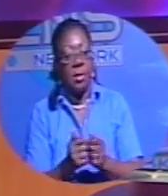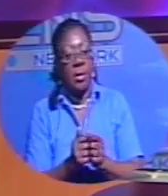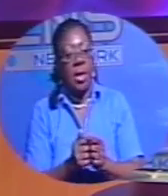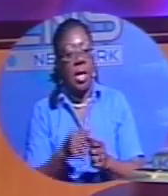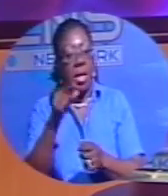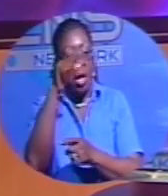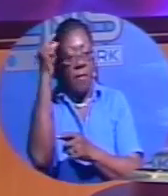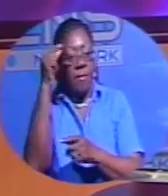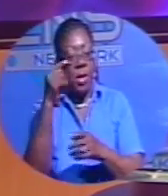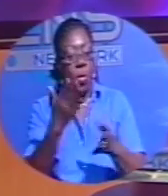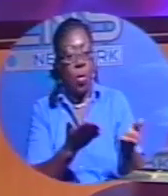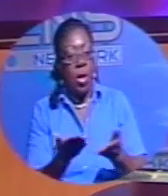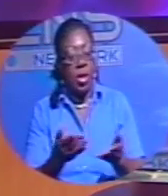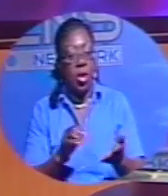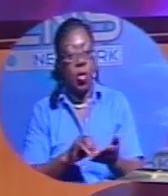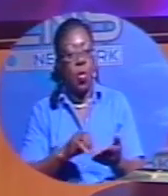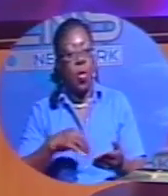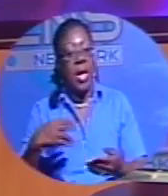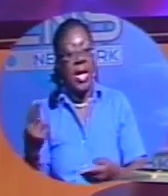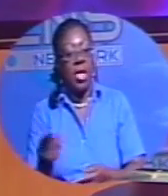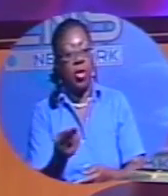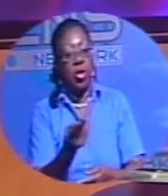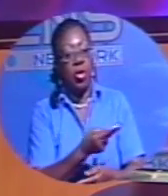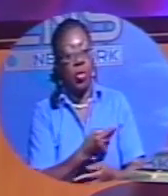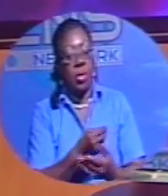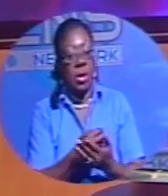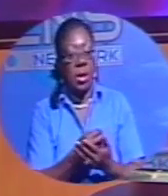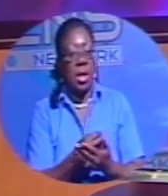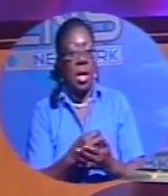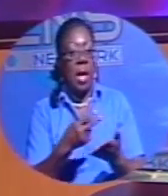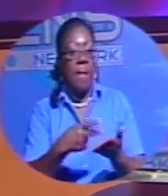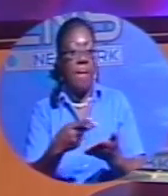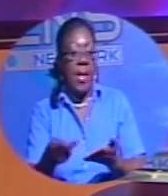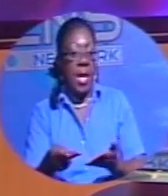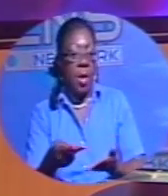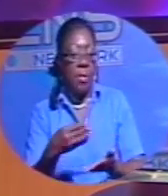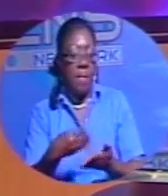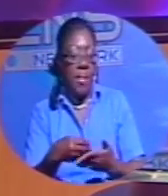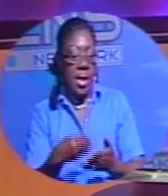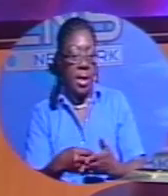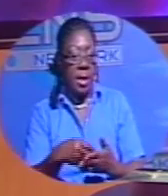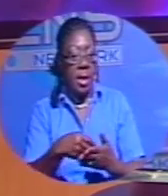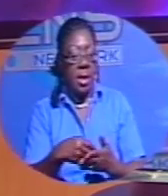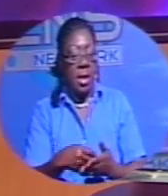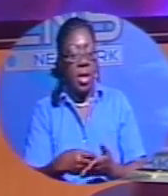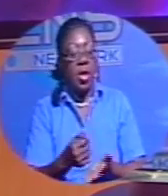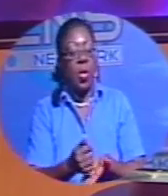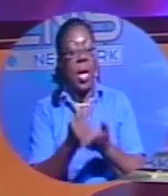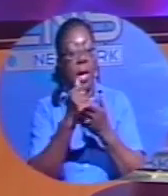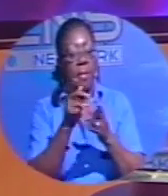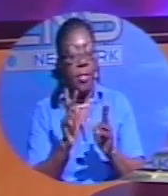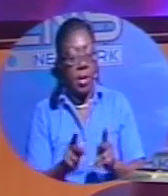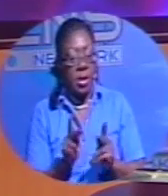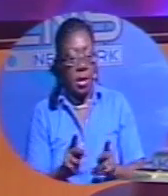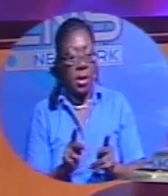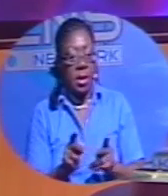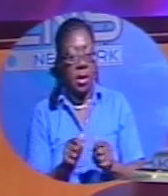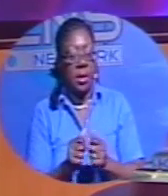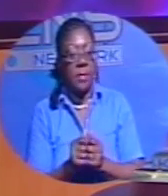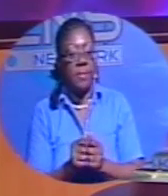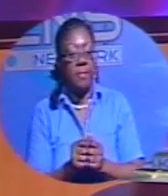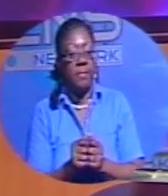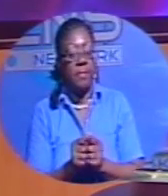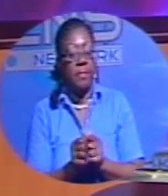government wants to introduce a conditional cash transfer program, which features a single cash grant to replace various